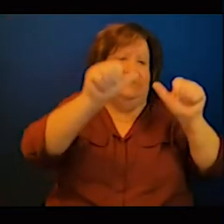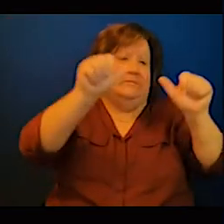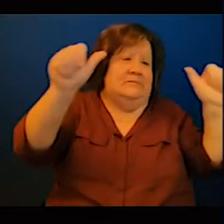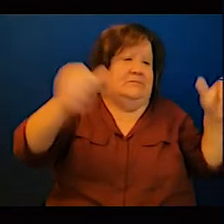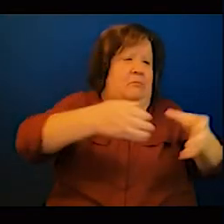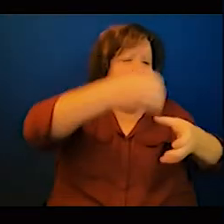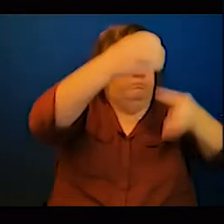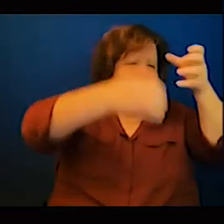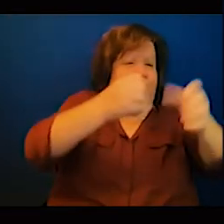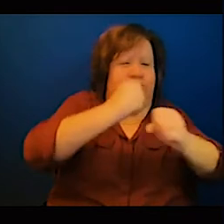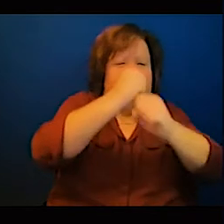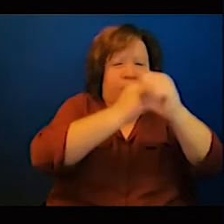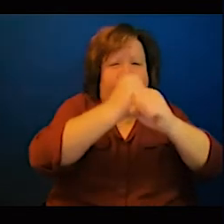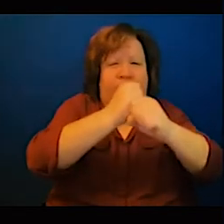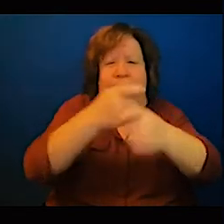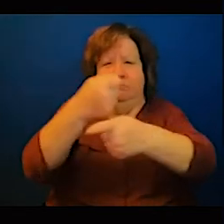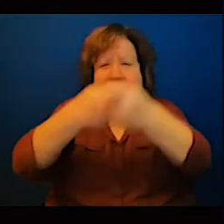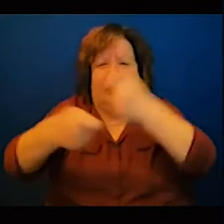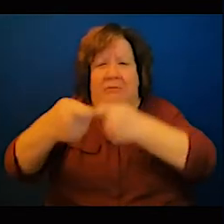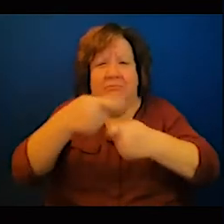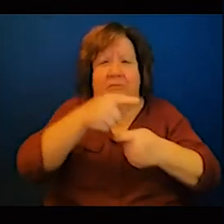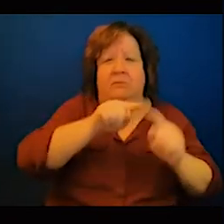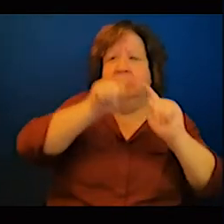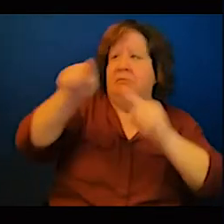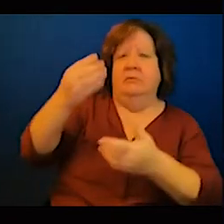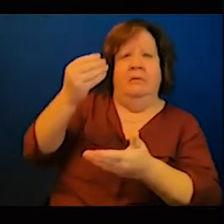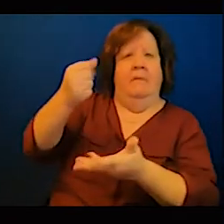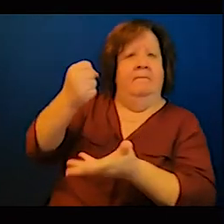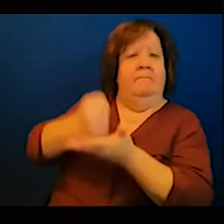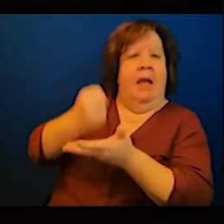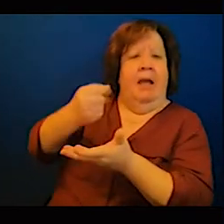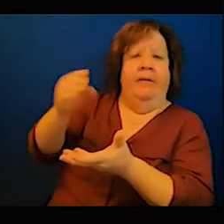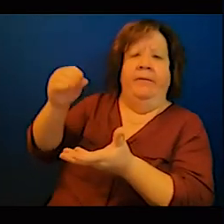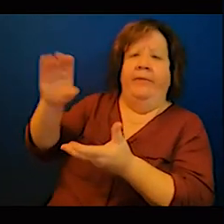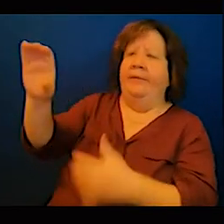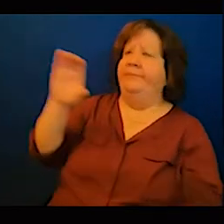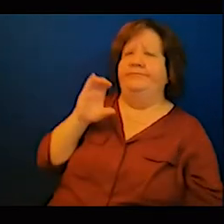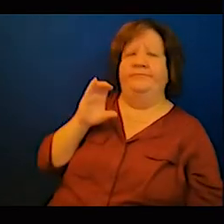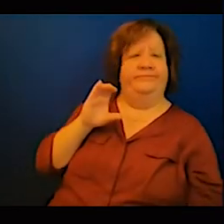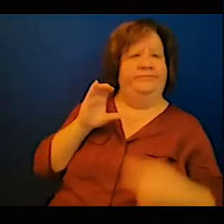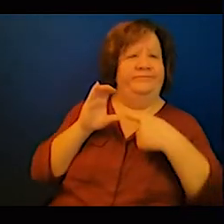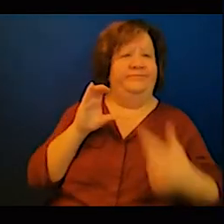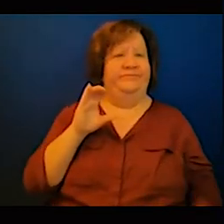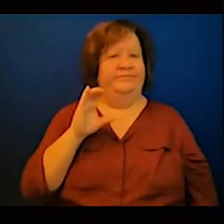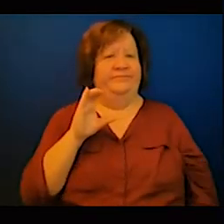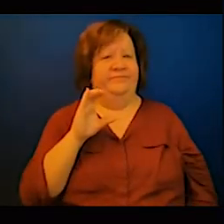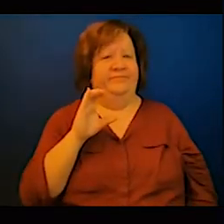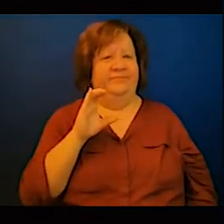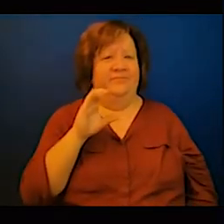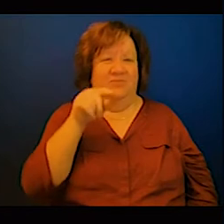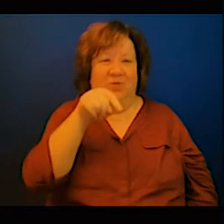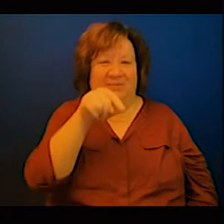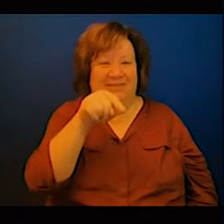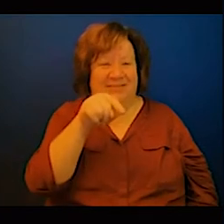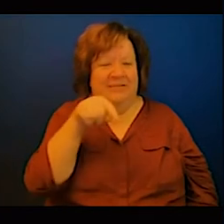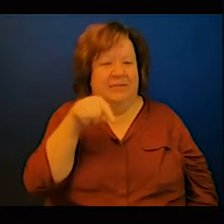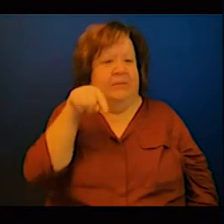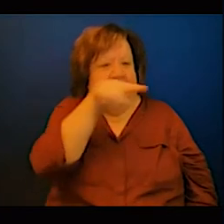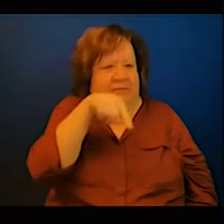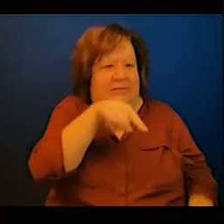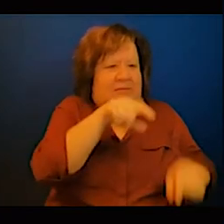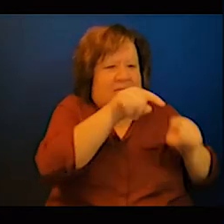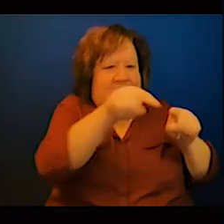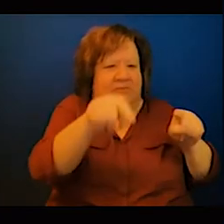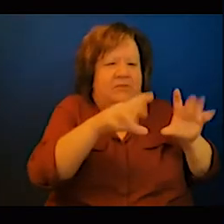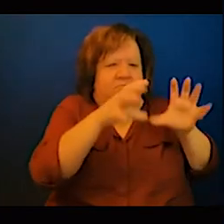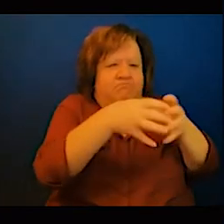negotiate and get that money but when you're talking about this cast of people these are people